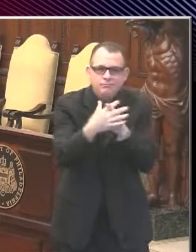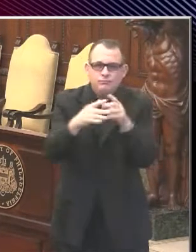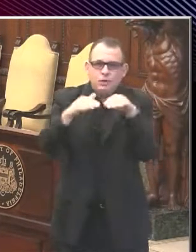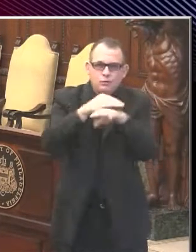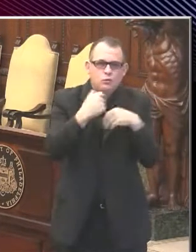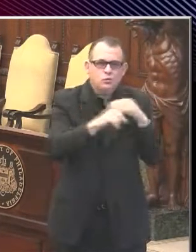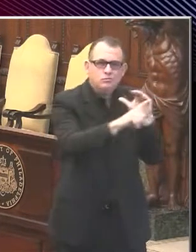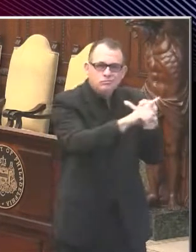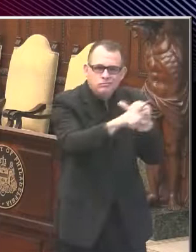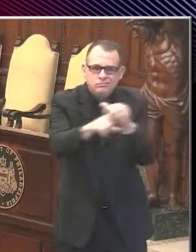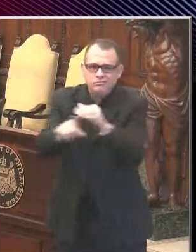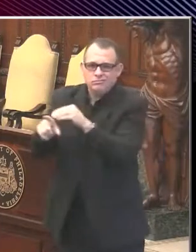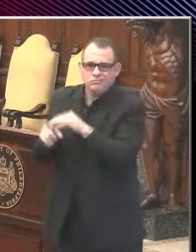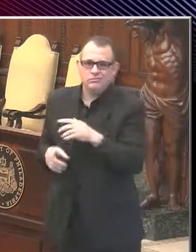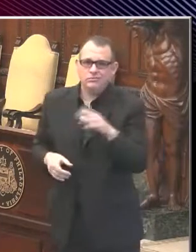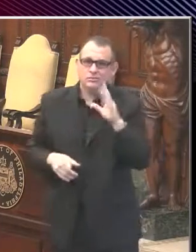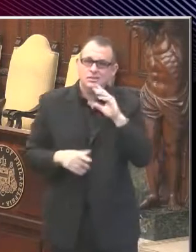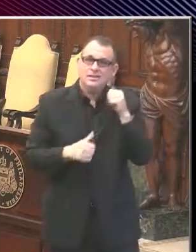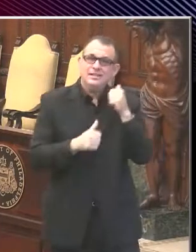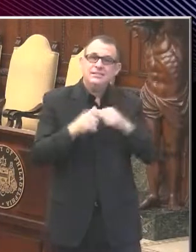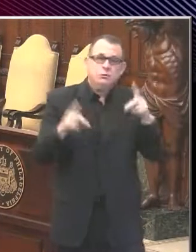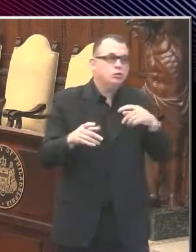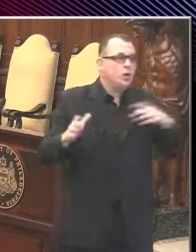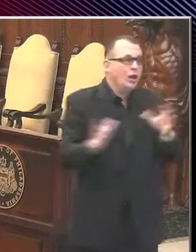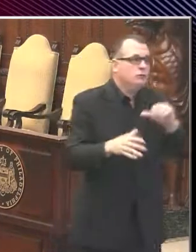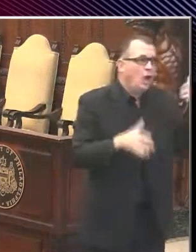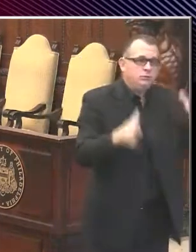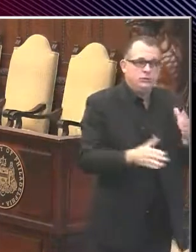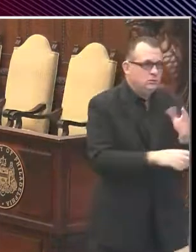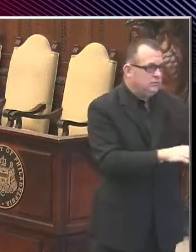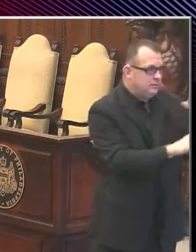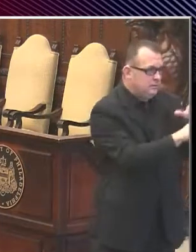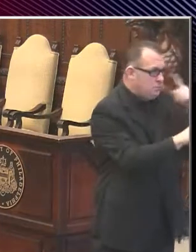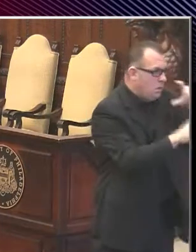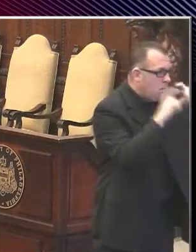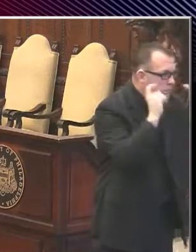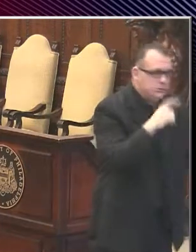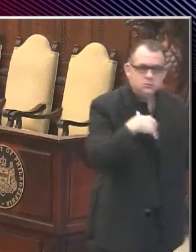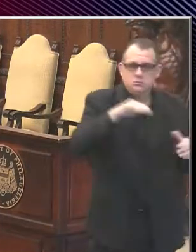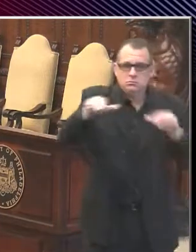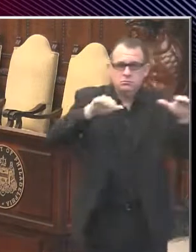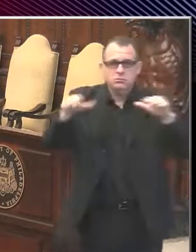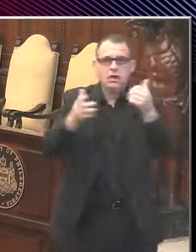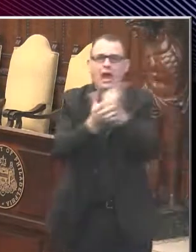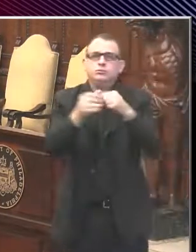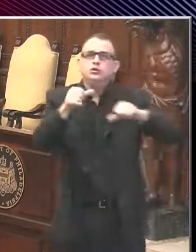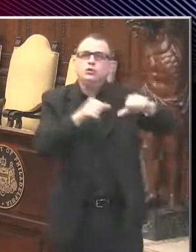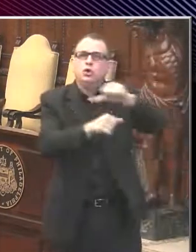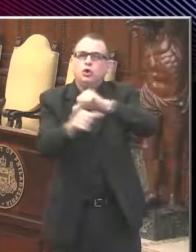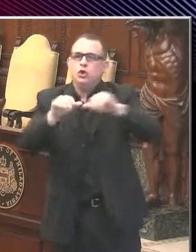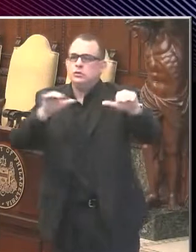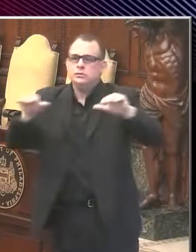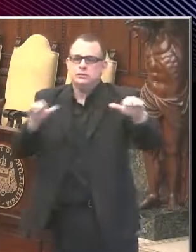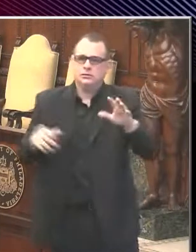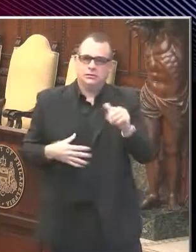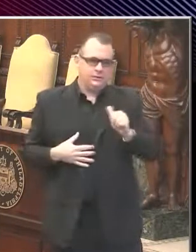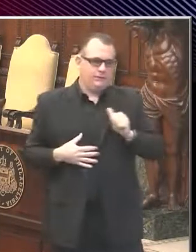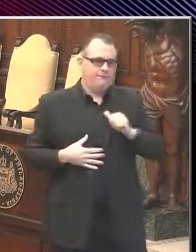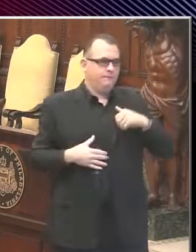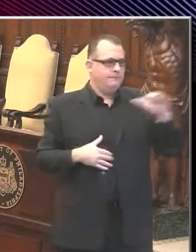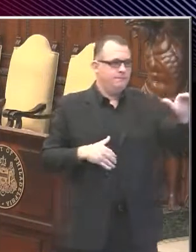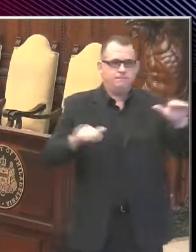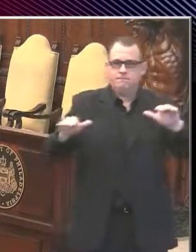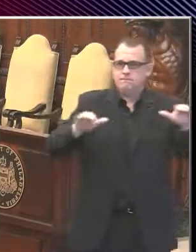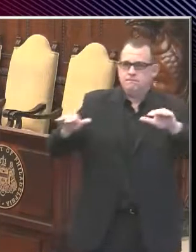masks. In the end, it's up to us as Philadelphia residents who self-enforce this order. If that works, we can reduce the spread of the infection.